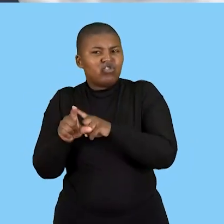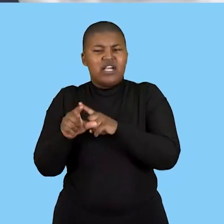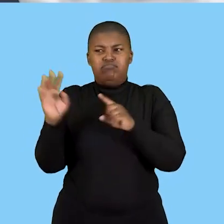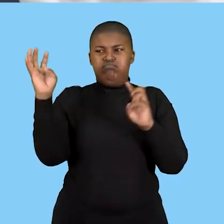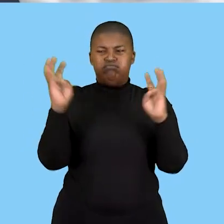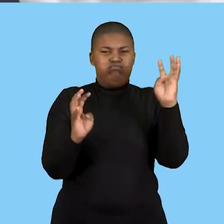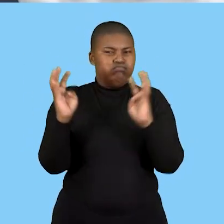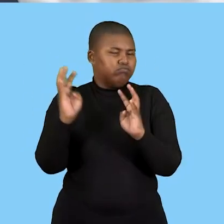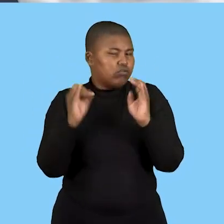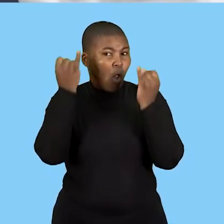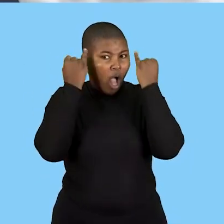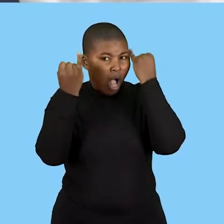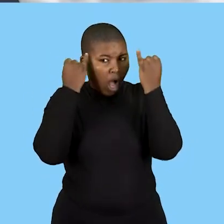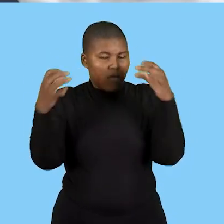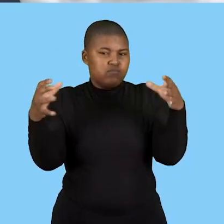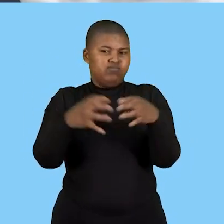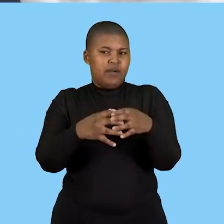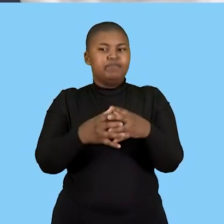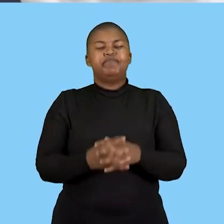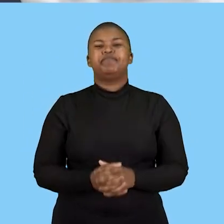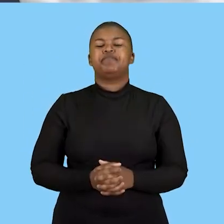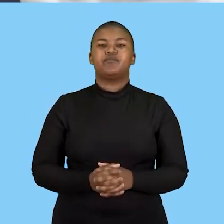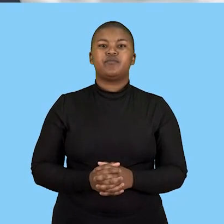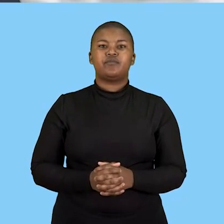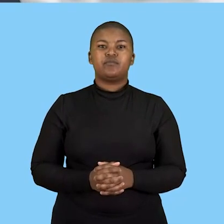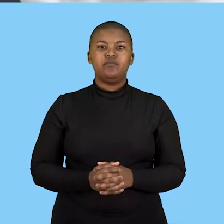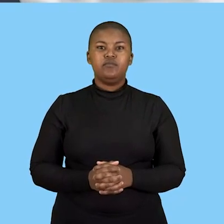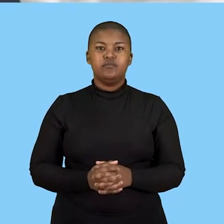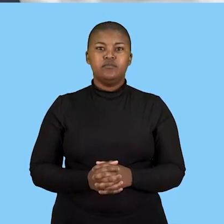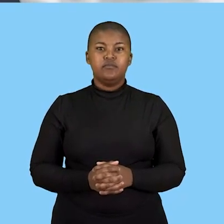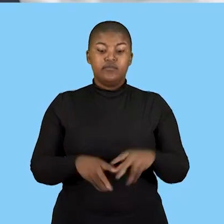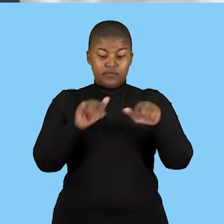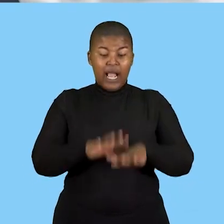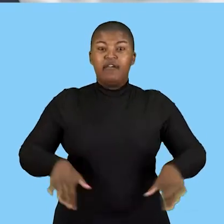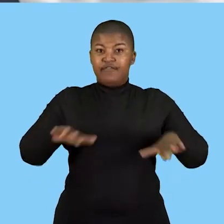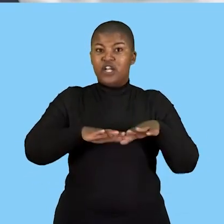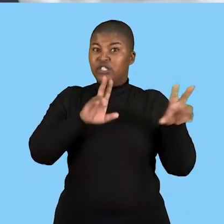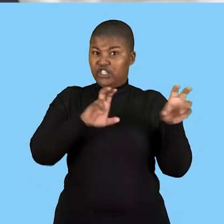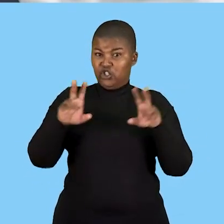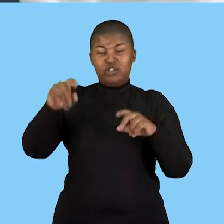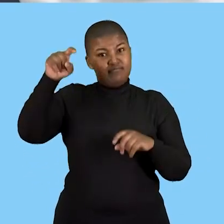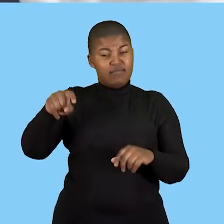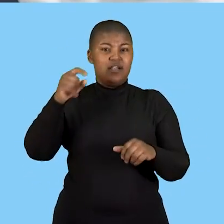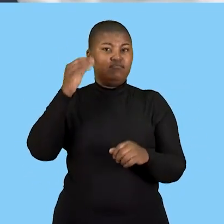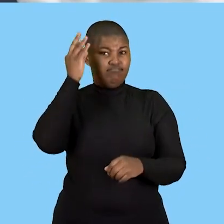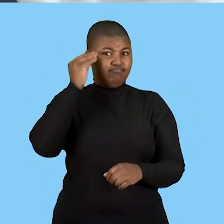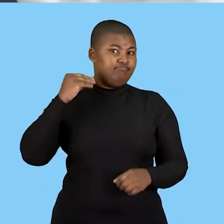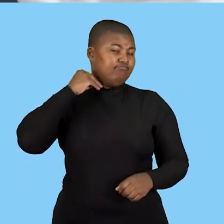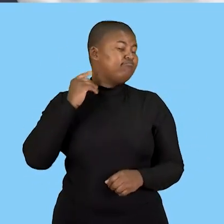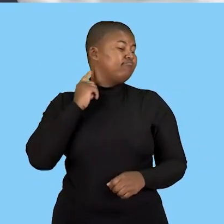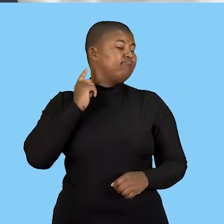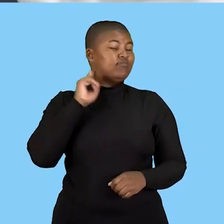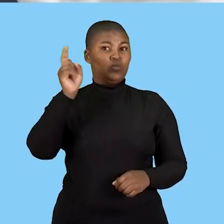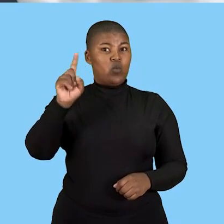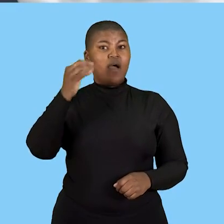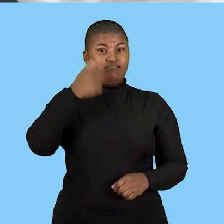cultures who bring their different knowledge and then you we talk when we talk about now environmental issues you should keep one thing